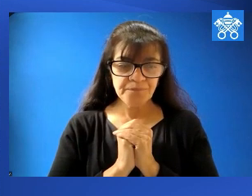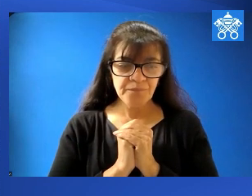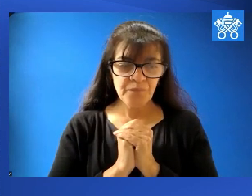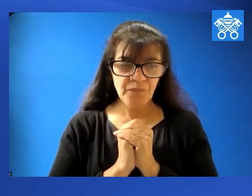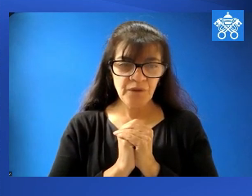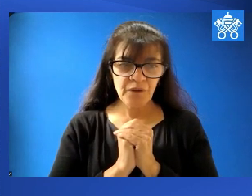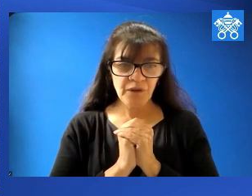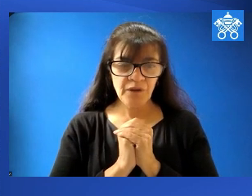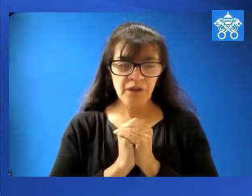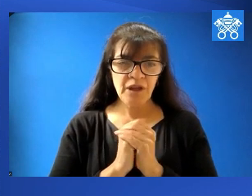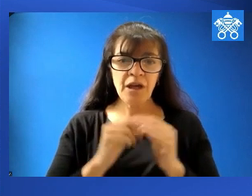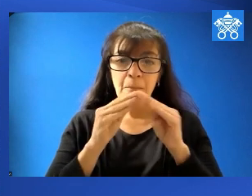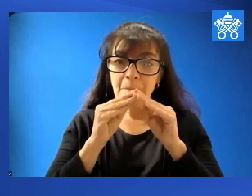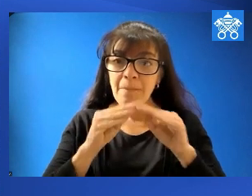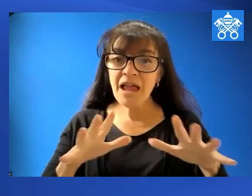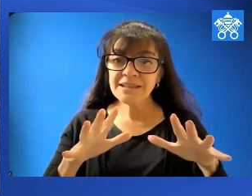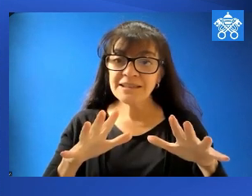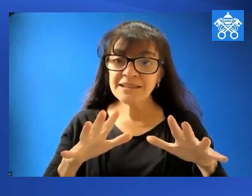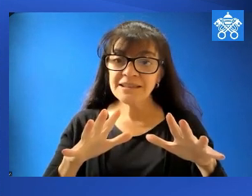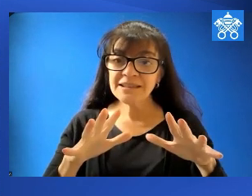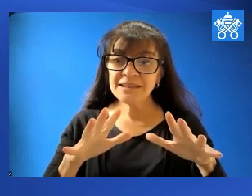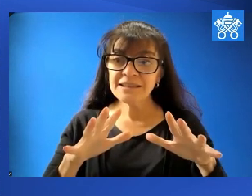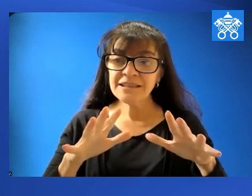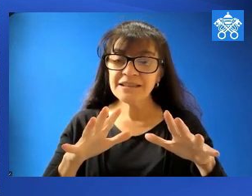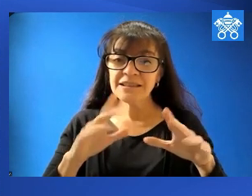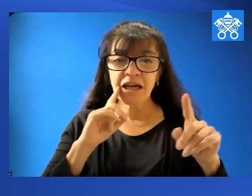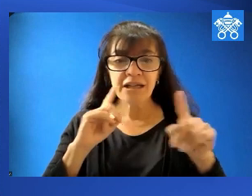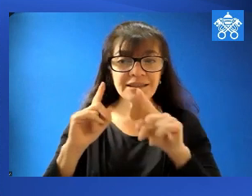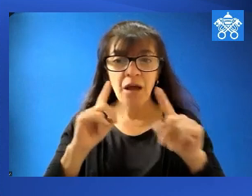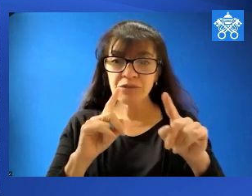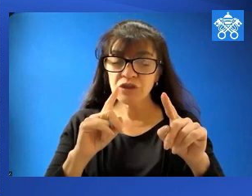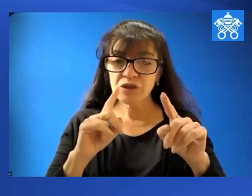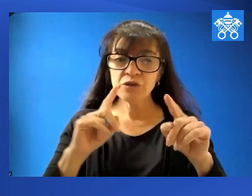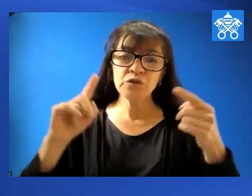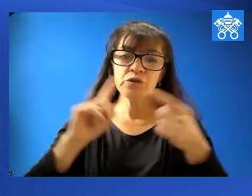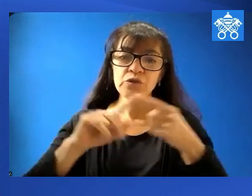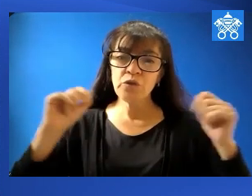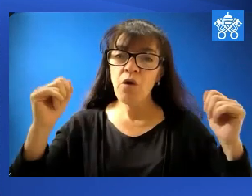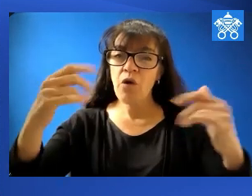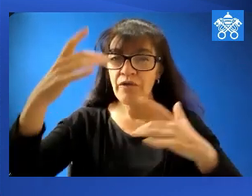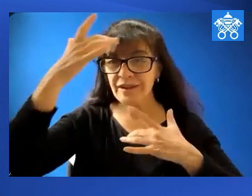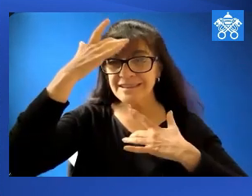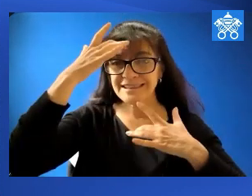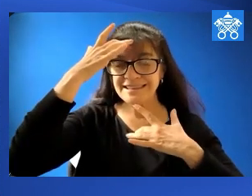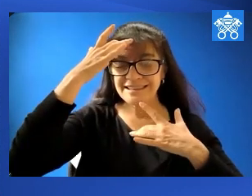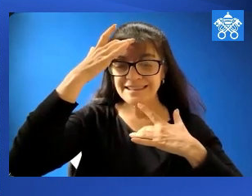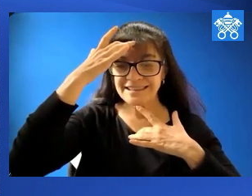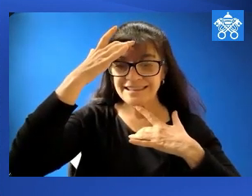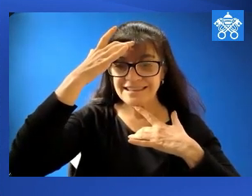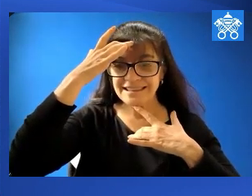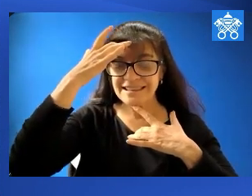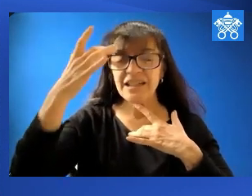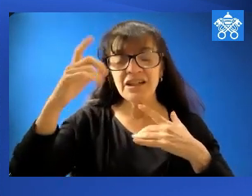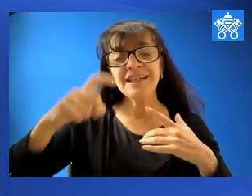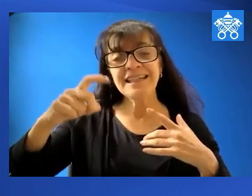I also wish a blessed Solemnity of Assumption to all those who are sick and all those who